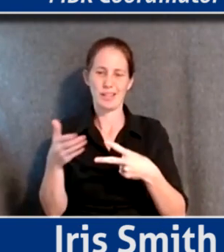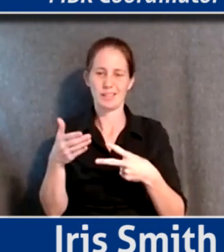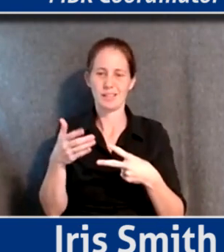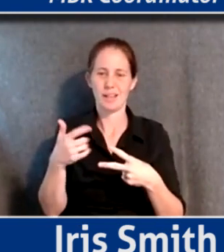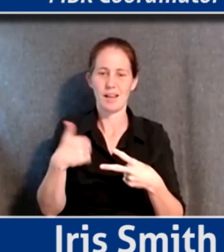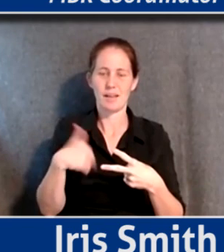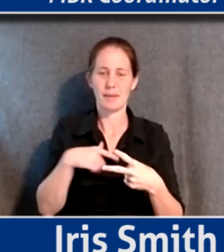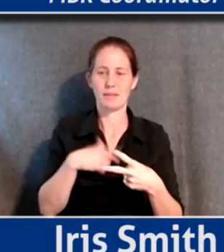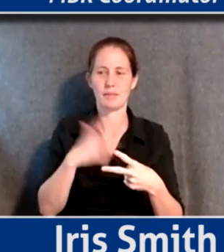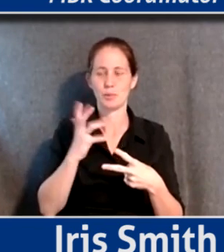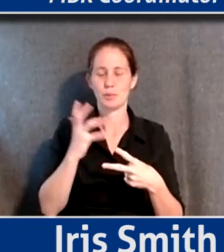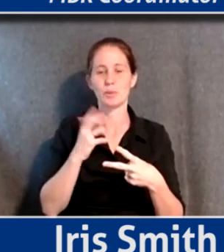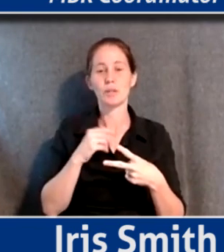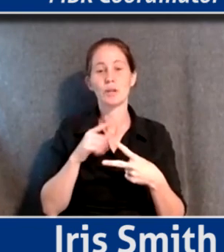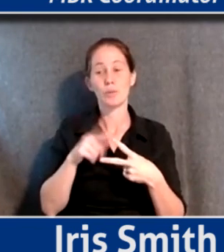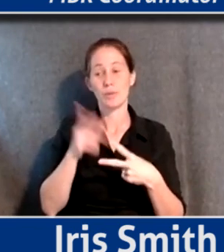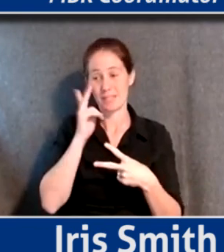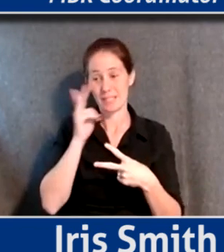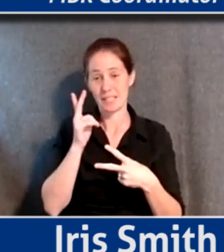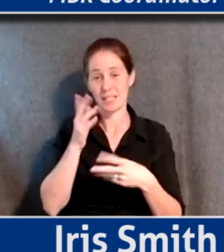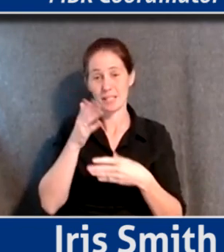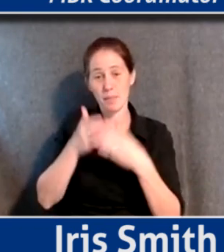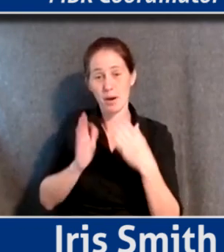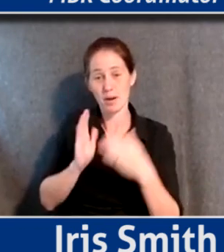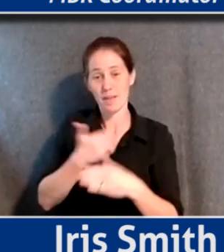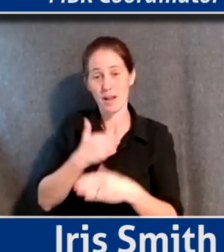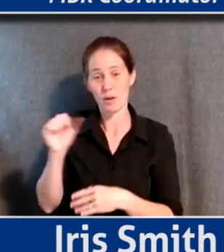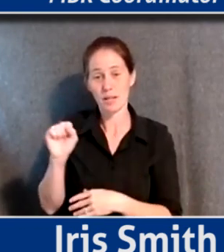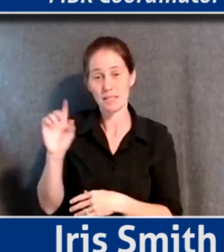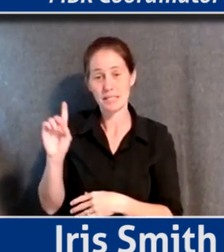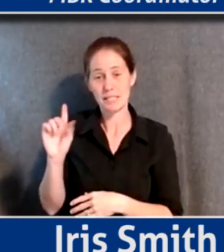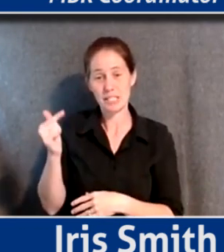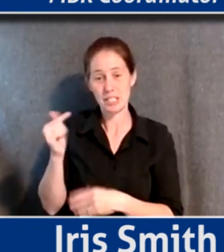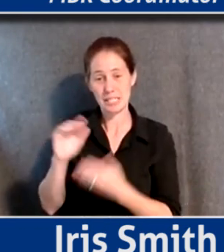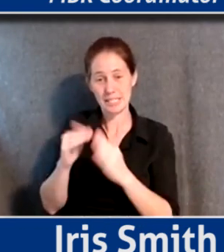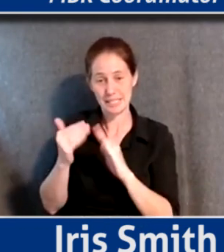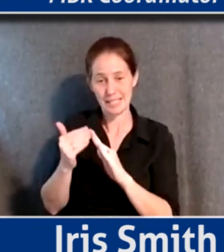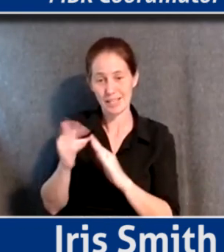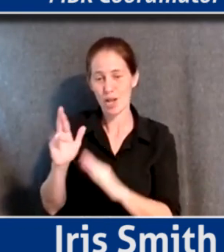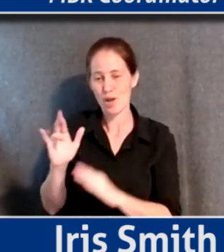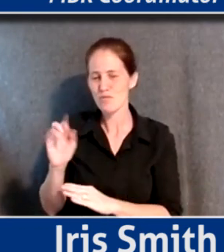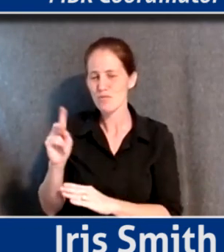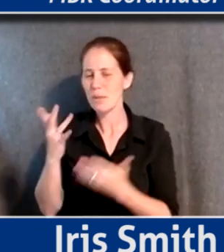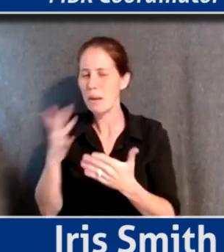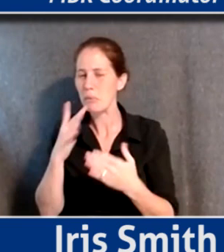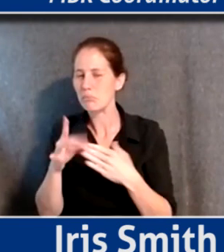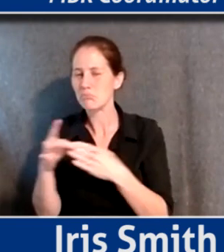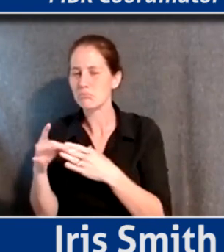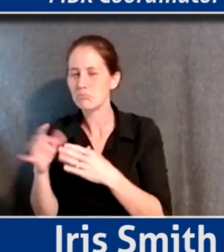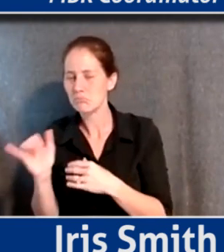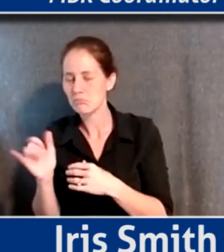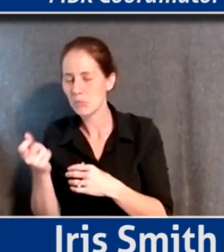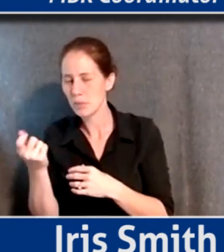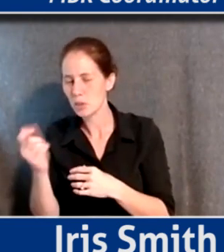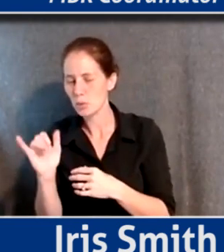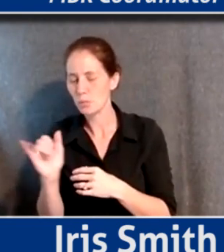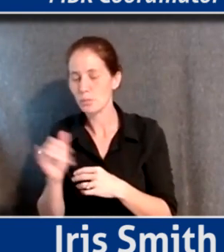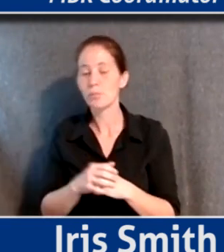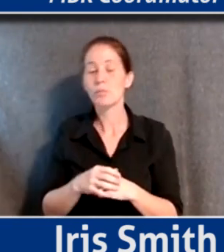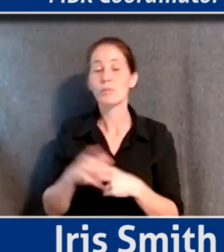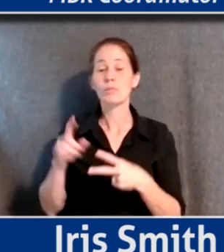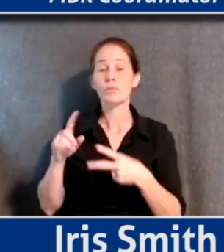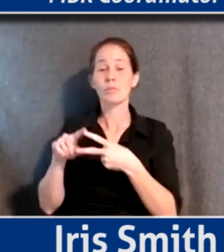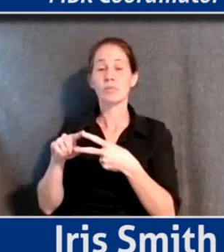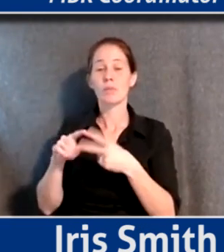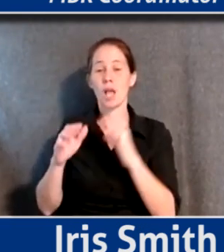illustrative that we've seen as part of our SDG cities network, and Rick could probably lead into this too, is one, the